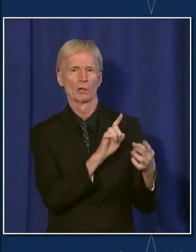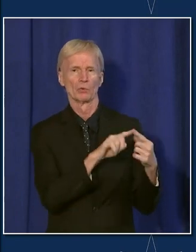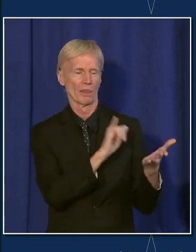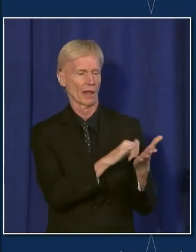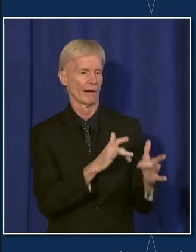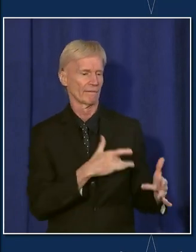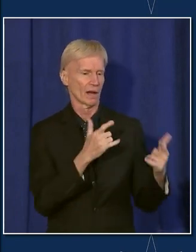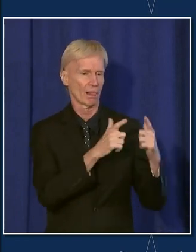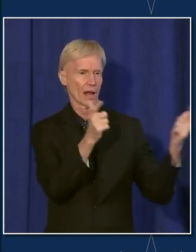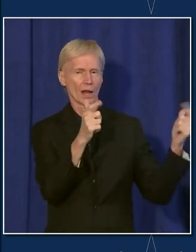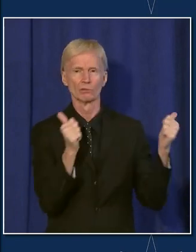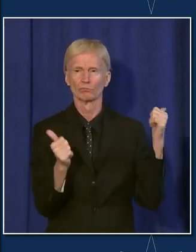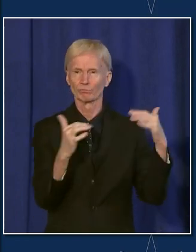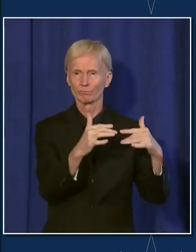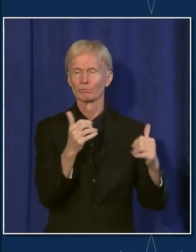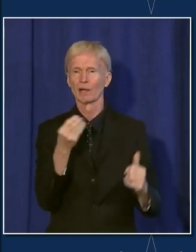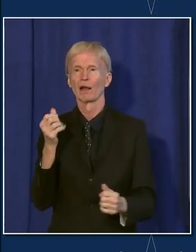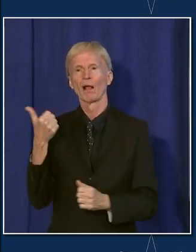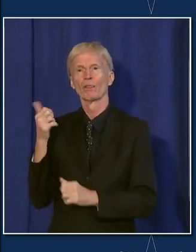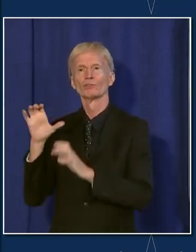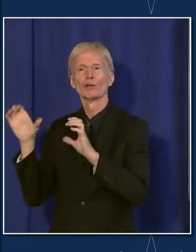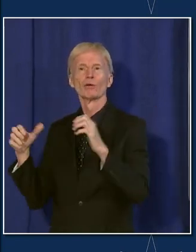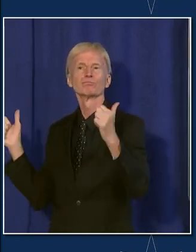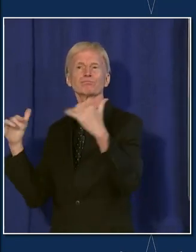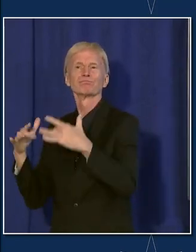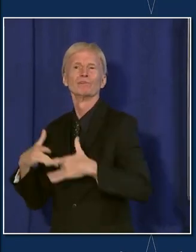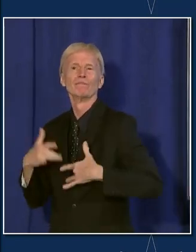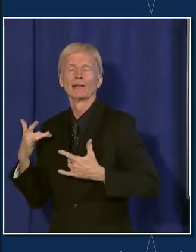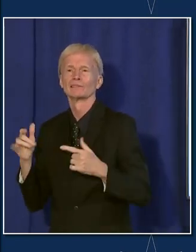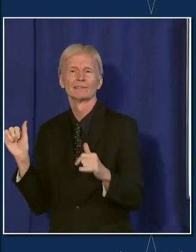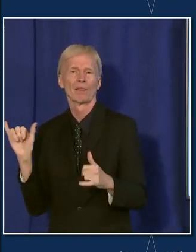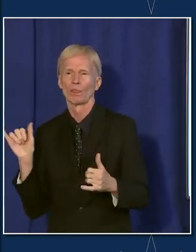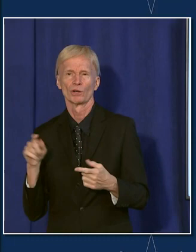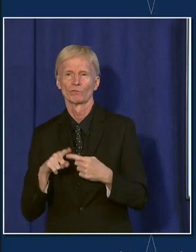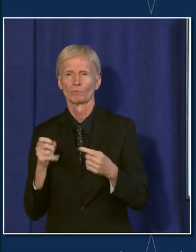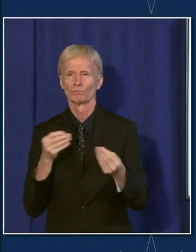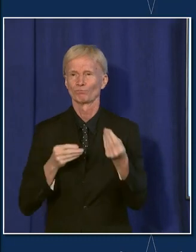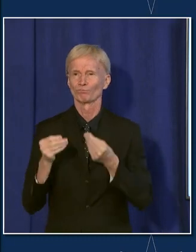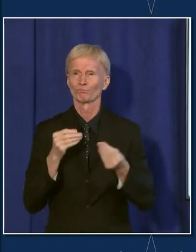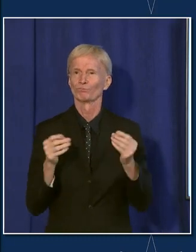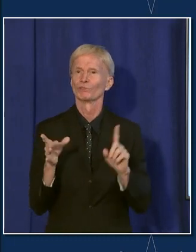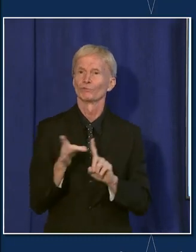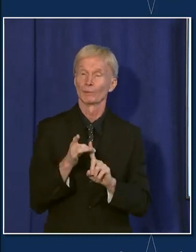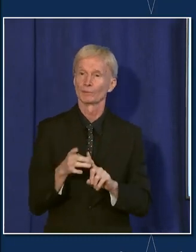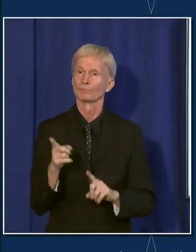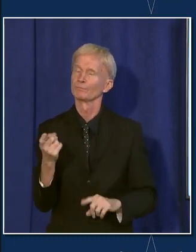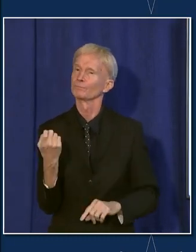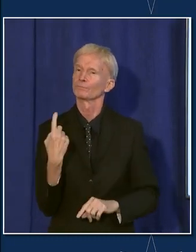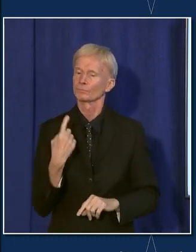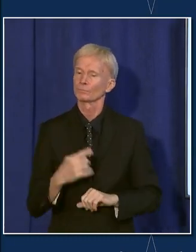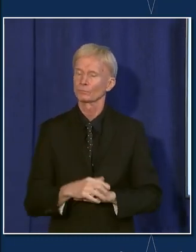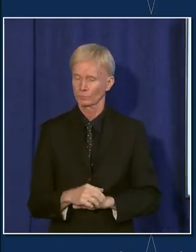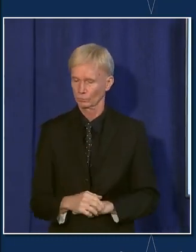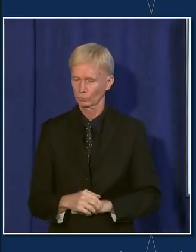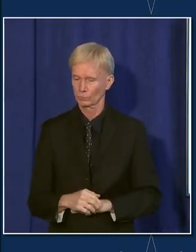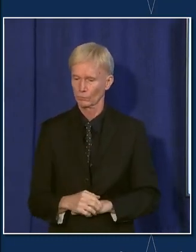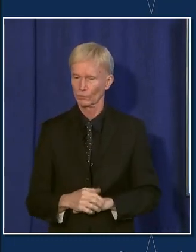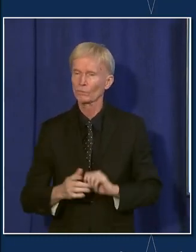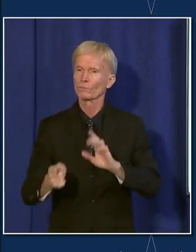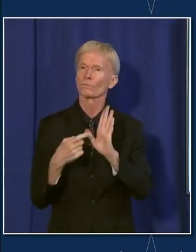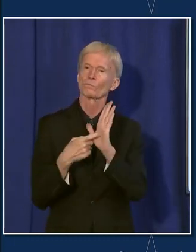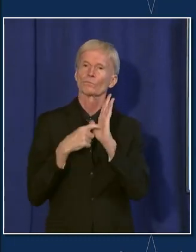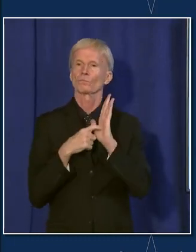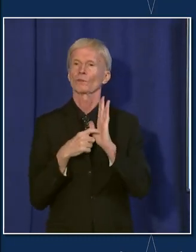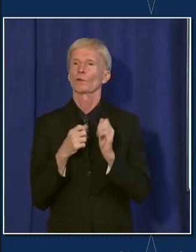that we've had to date and this recommendation. Doctor, will there be an enforcement component to go with this new